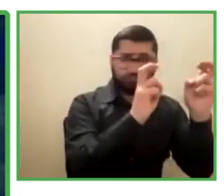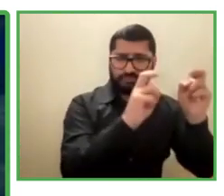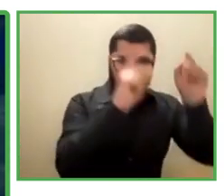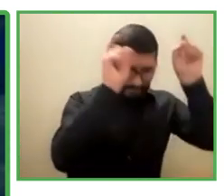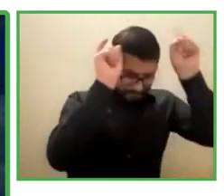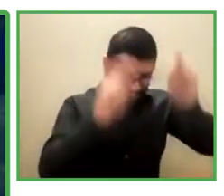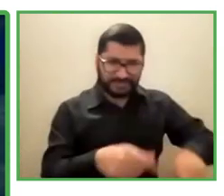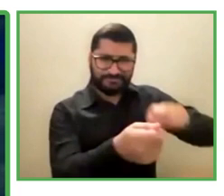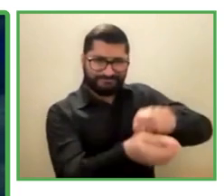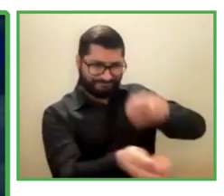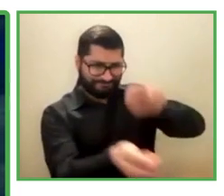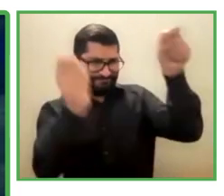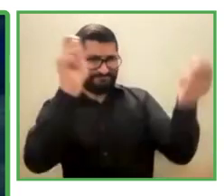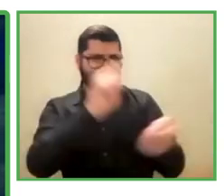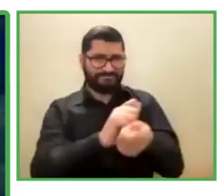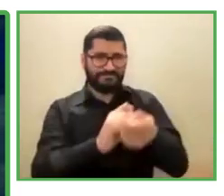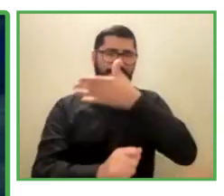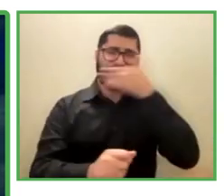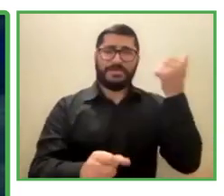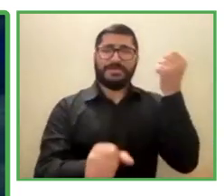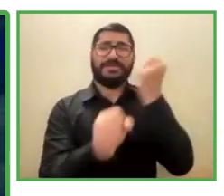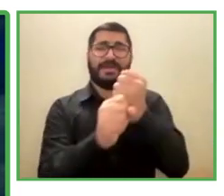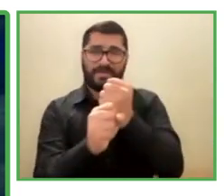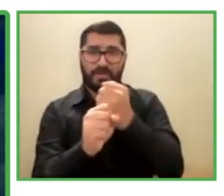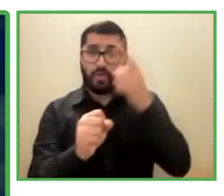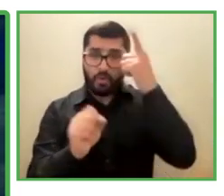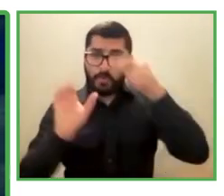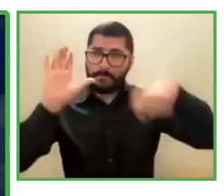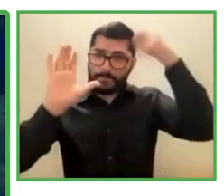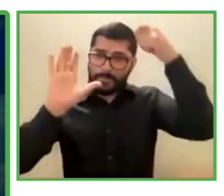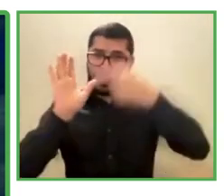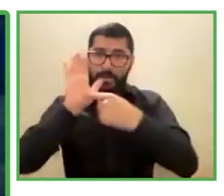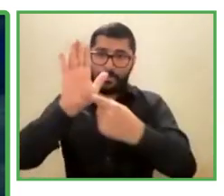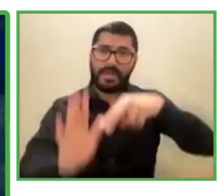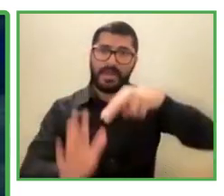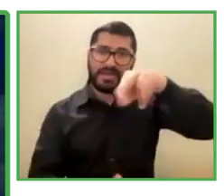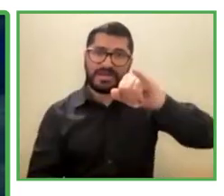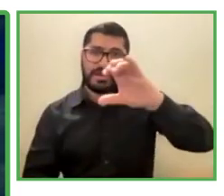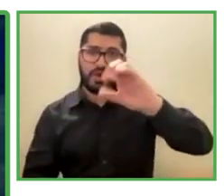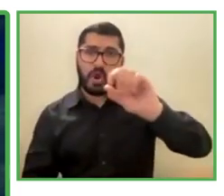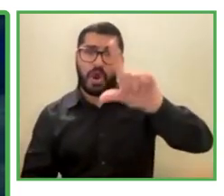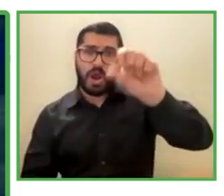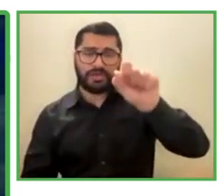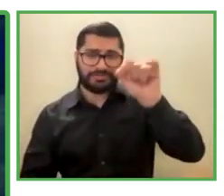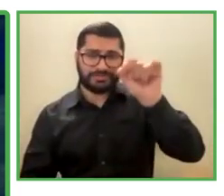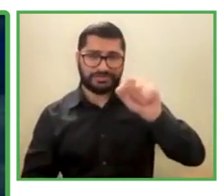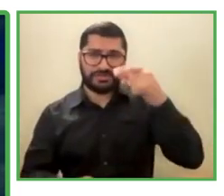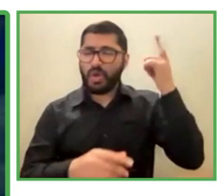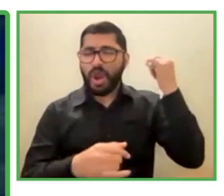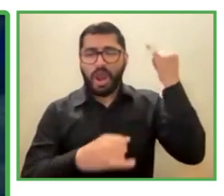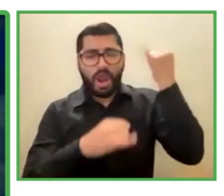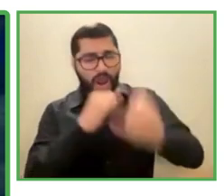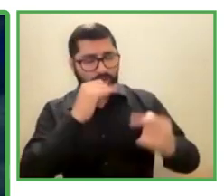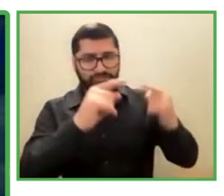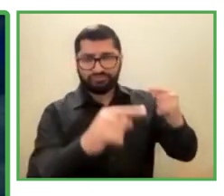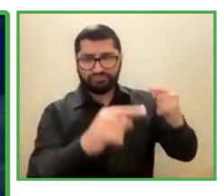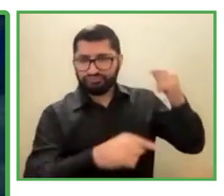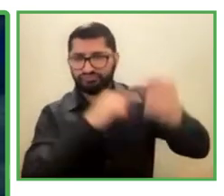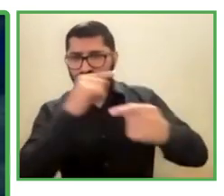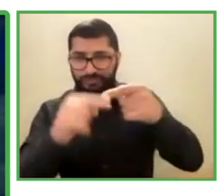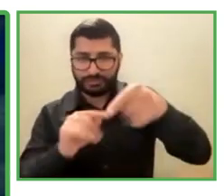provide value. And Nicolas, an example that I'd like to show you,